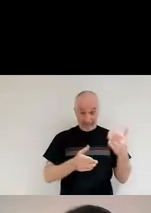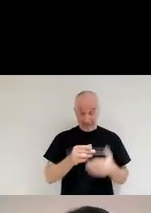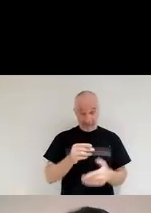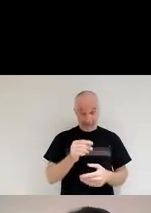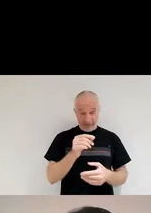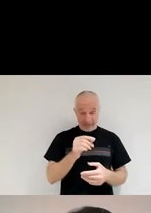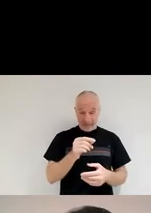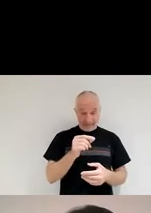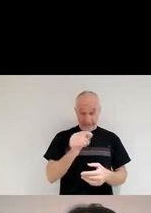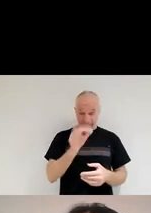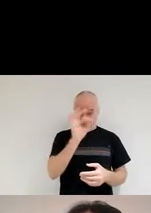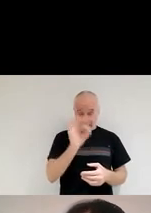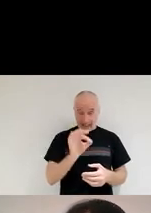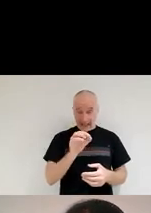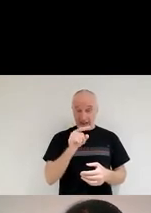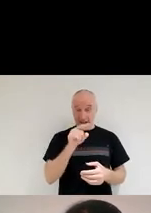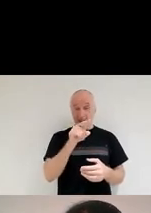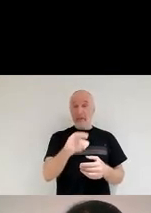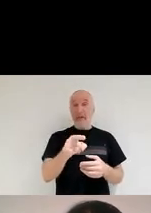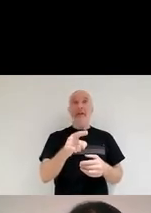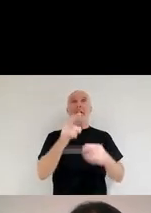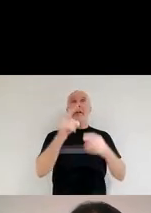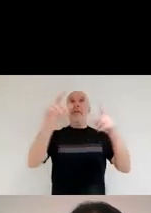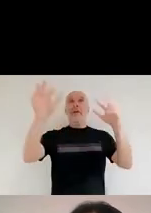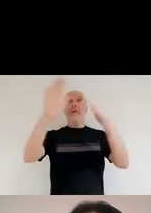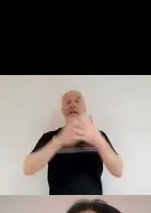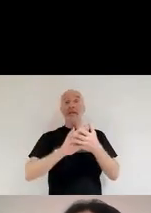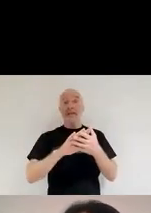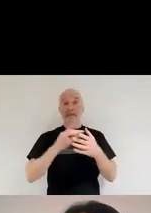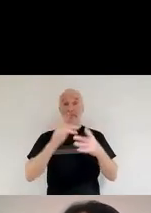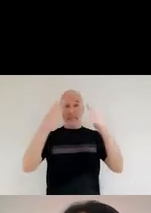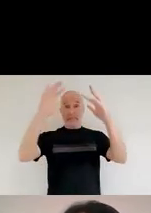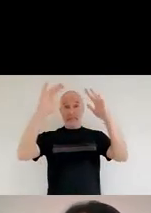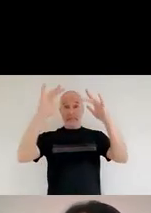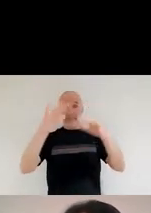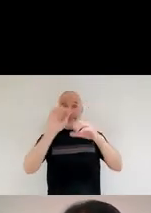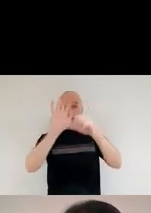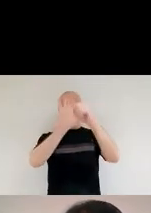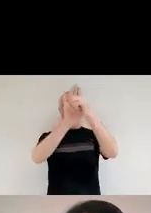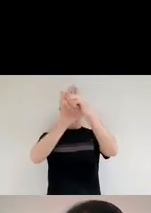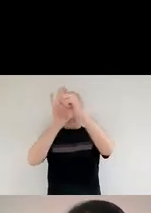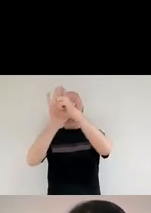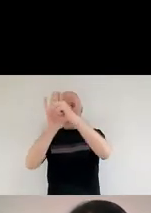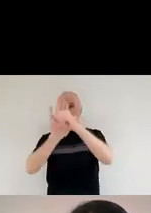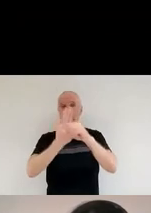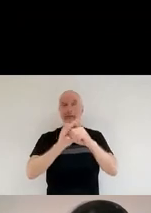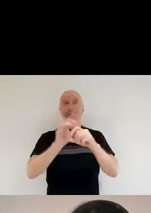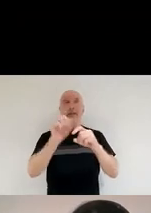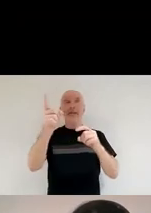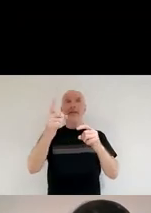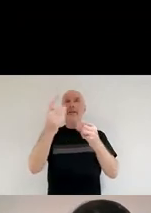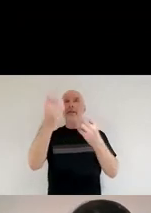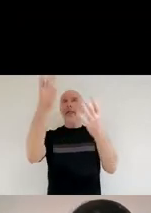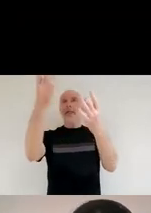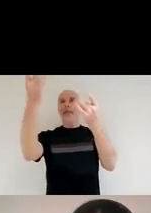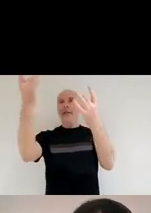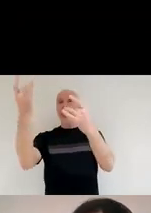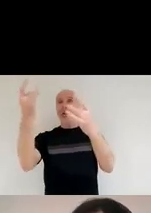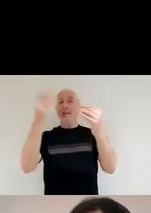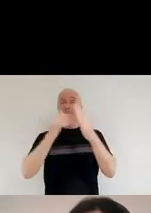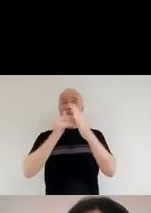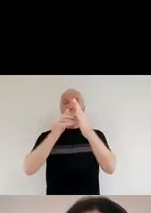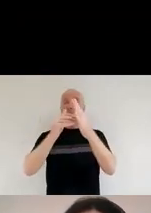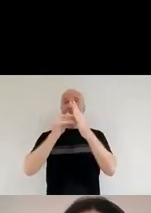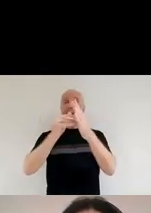is managing to block the light of millions and millions and millions of stars. Okay,